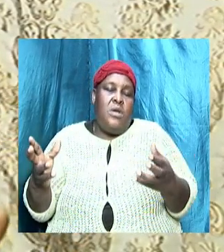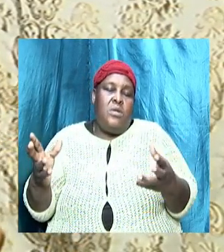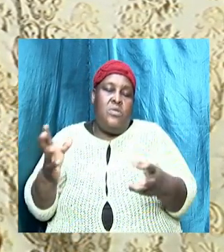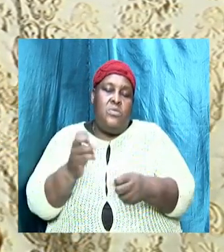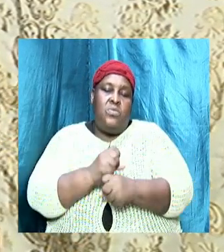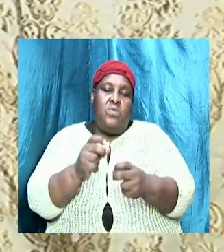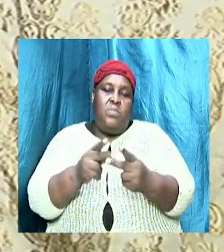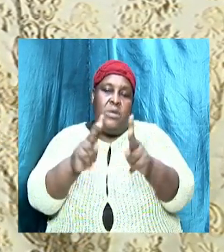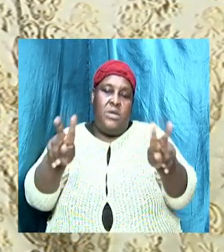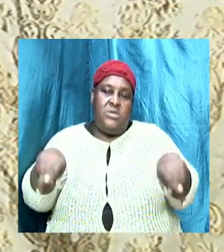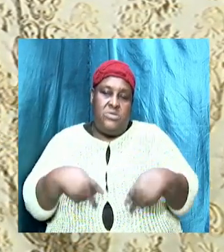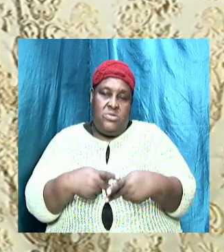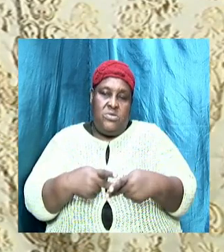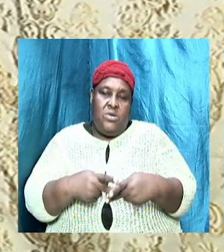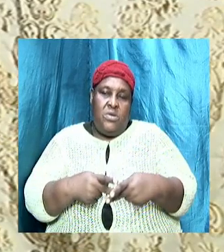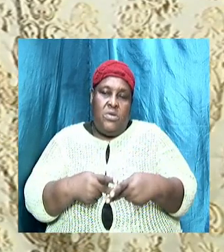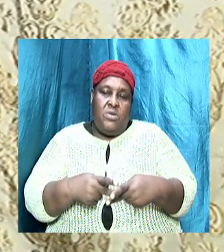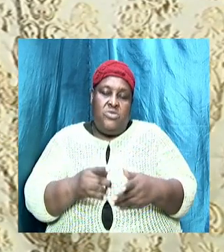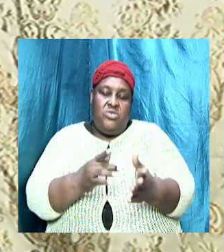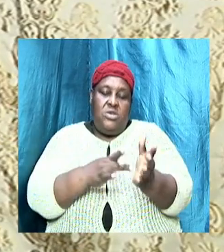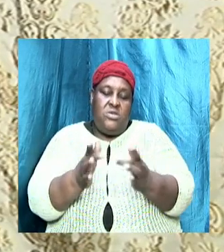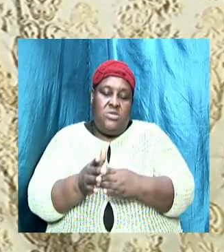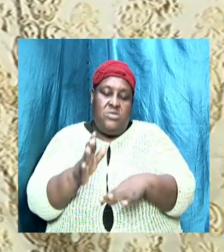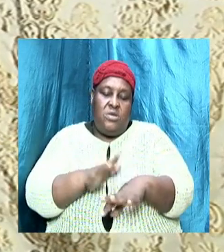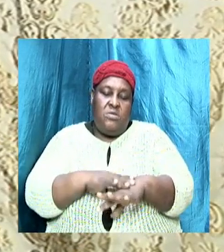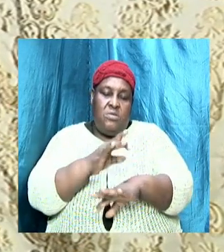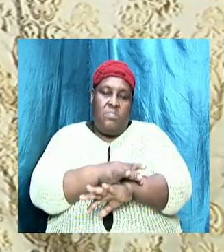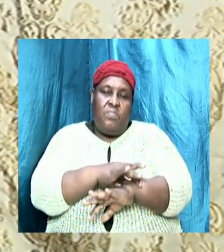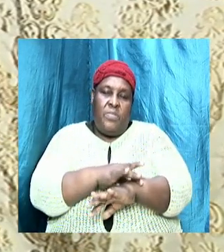on earth but from Acts